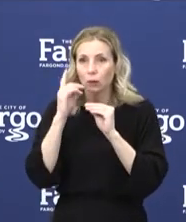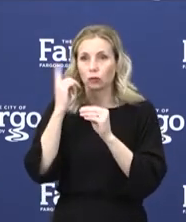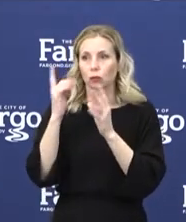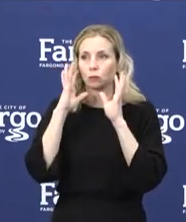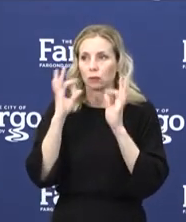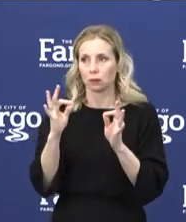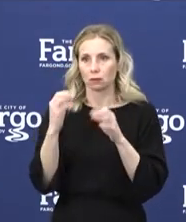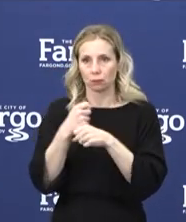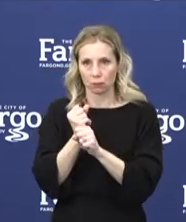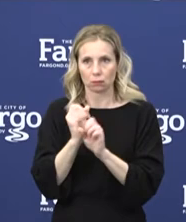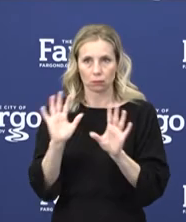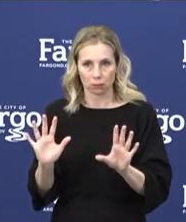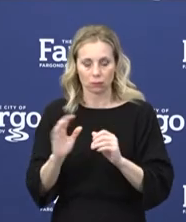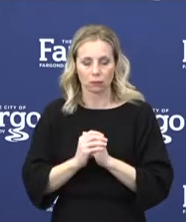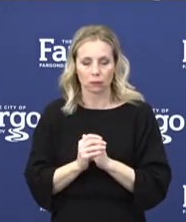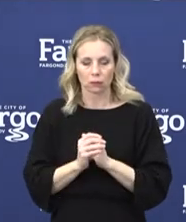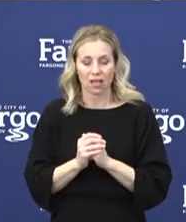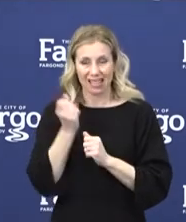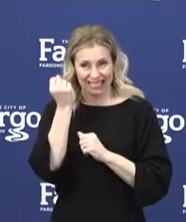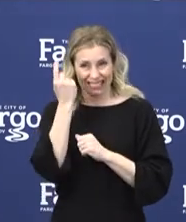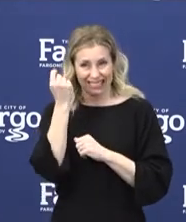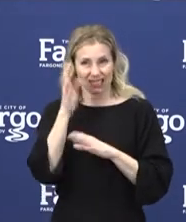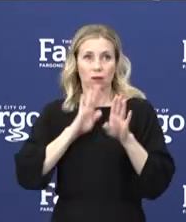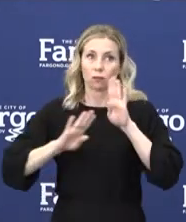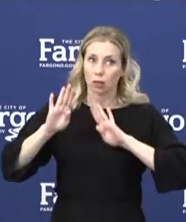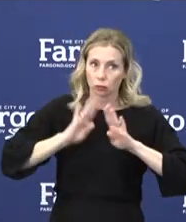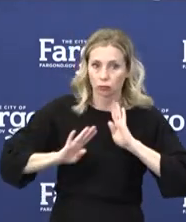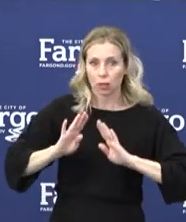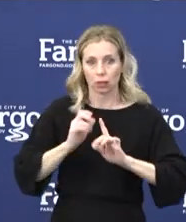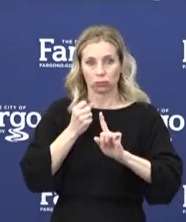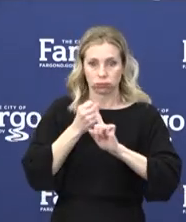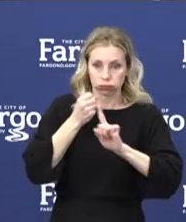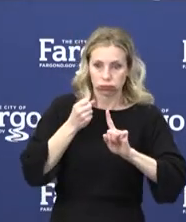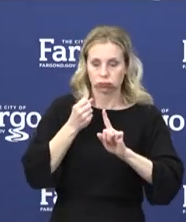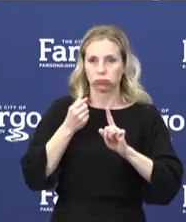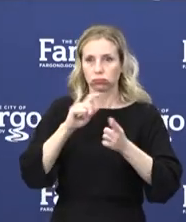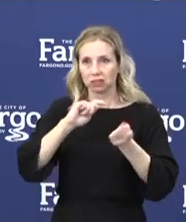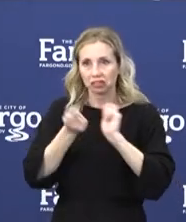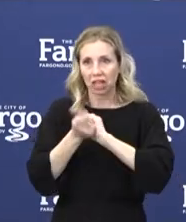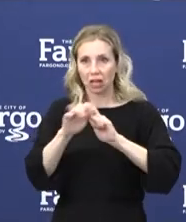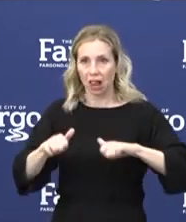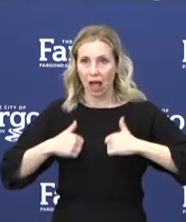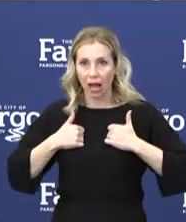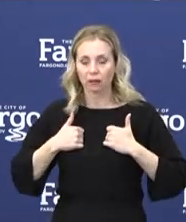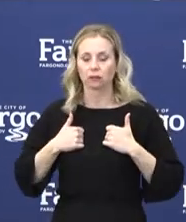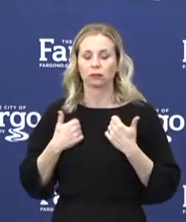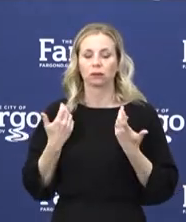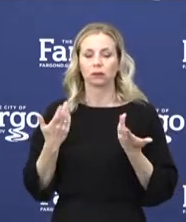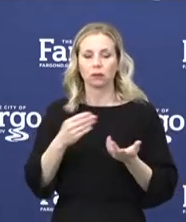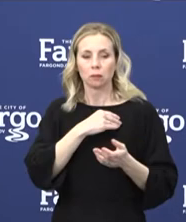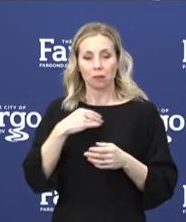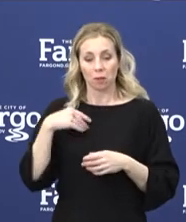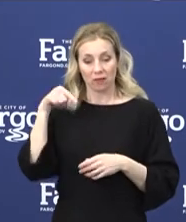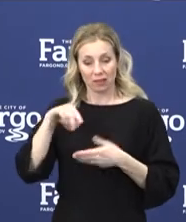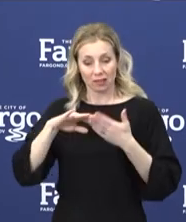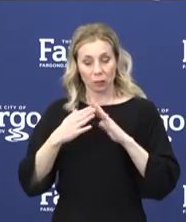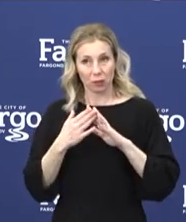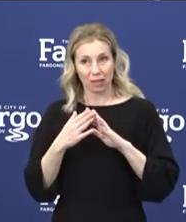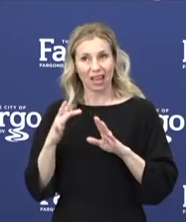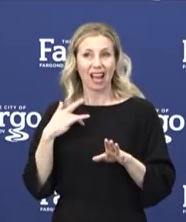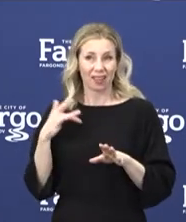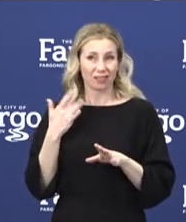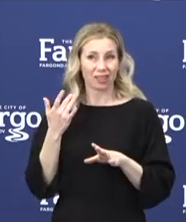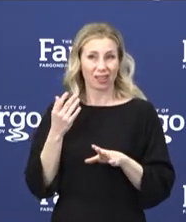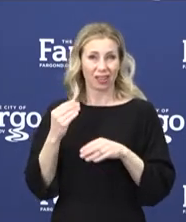I understand people are frustrated in the impacts this pandemic has had on their lives. And as a member of the Fargo metro community, I feel the effects of